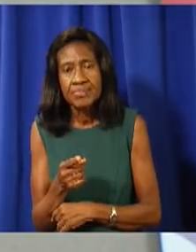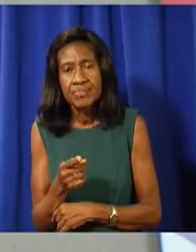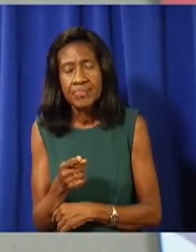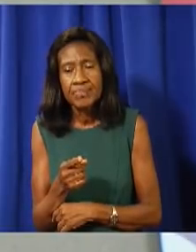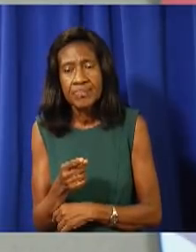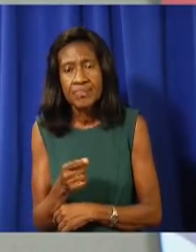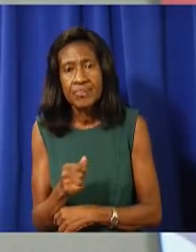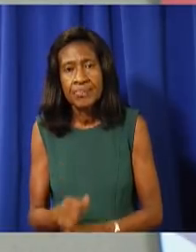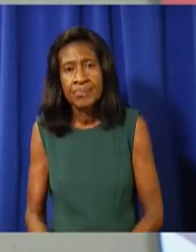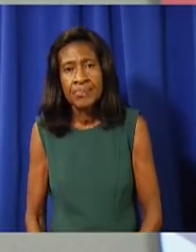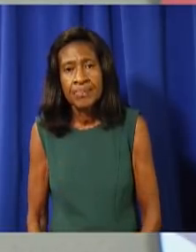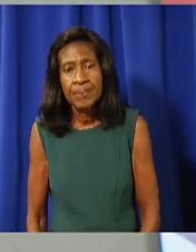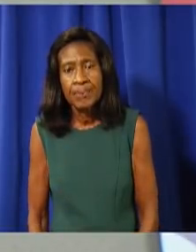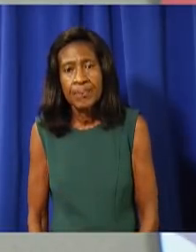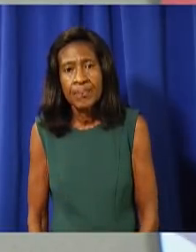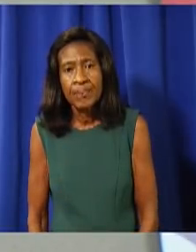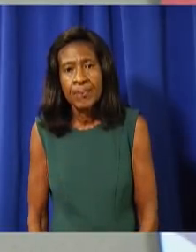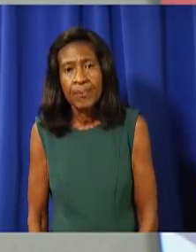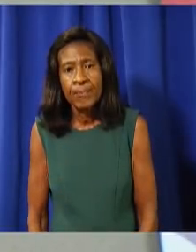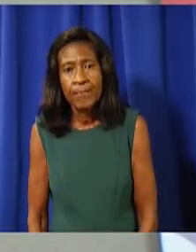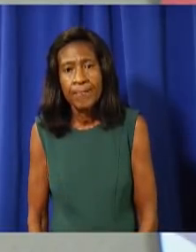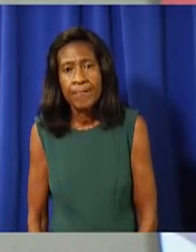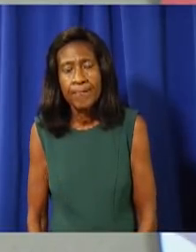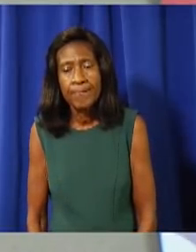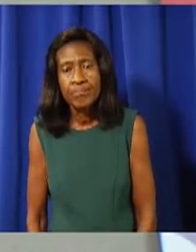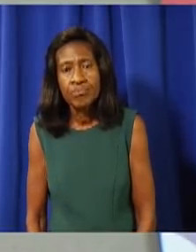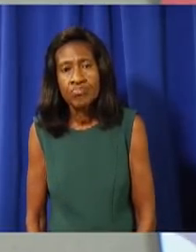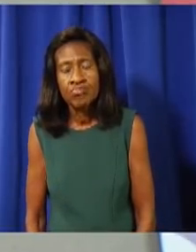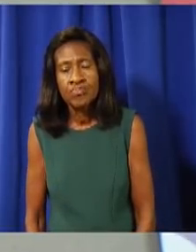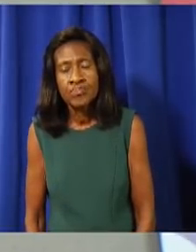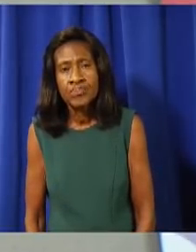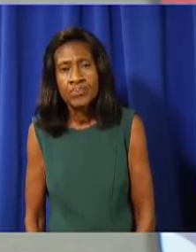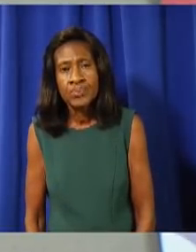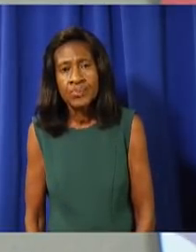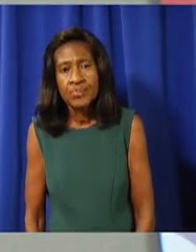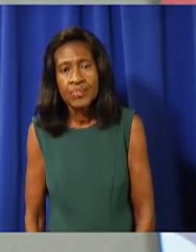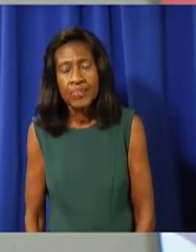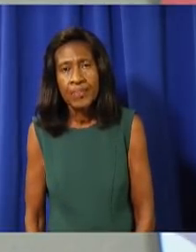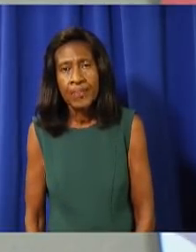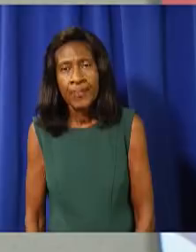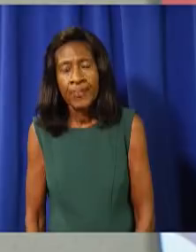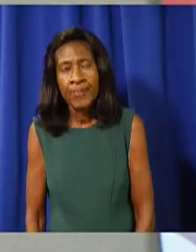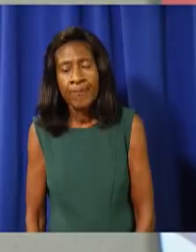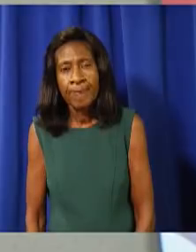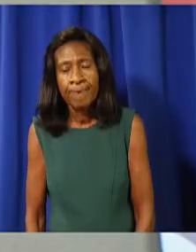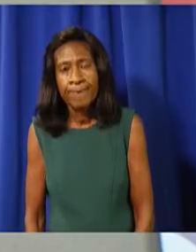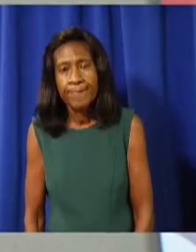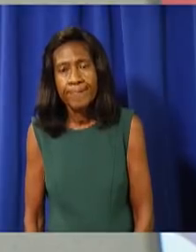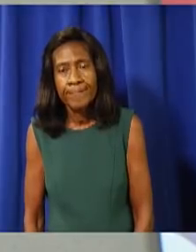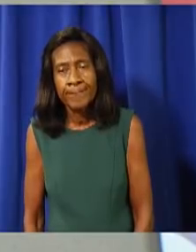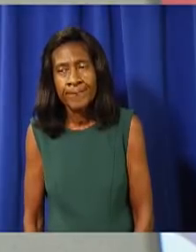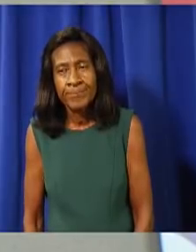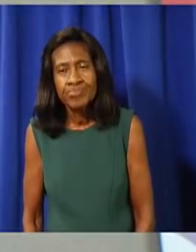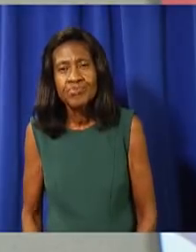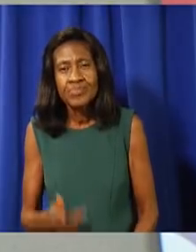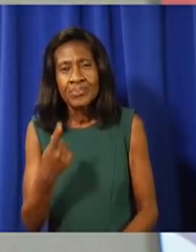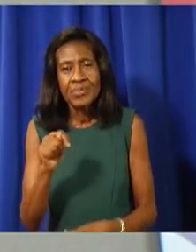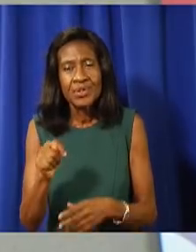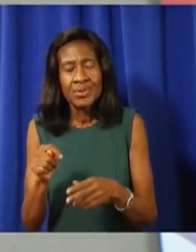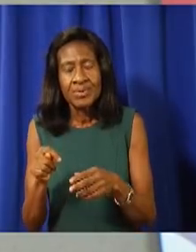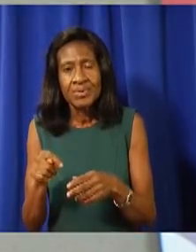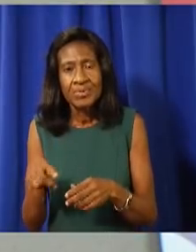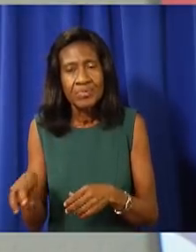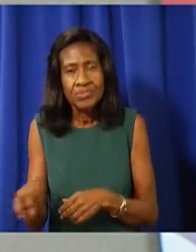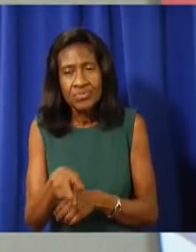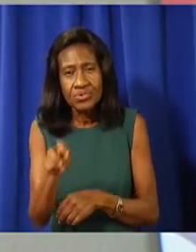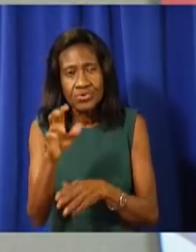there is a reality in terms of, you know, the travelers that are being tested are